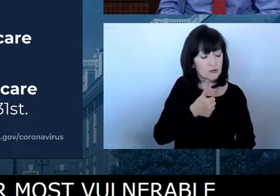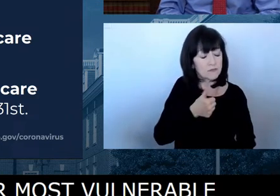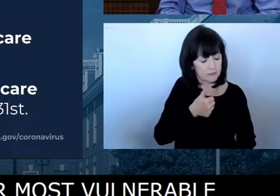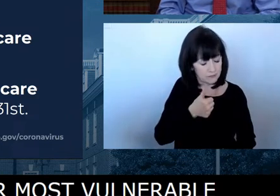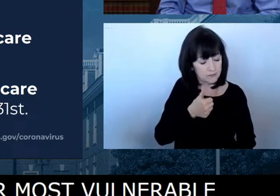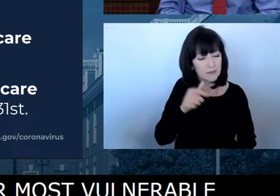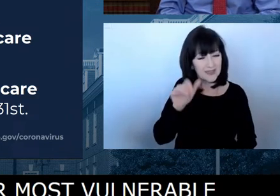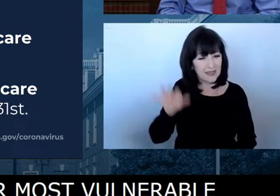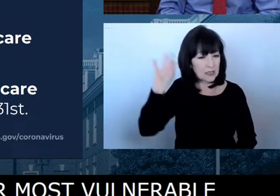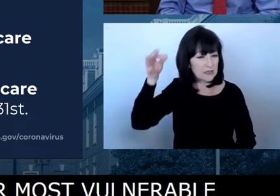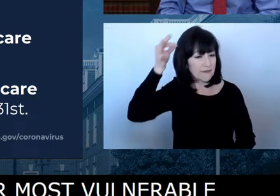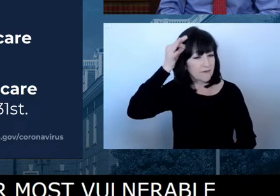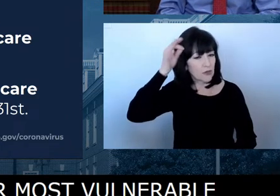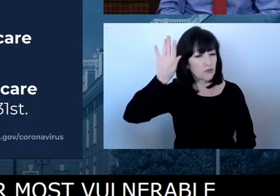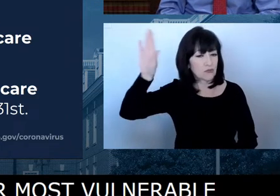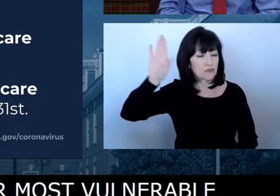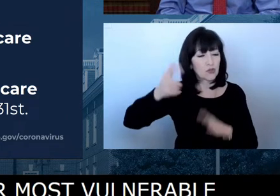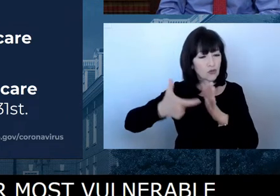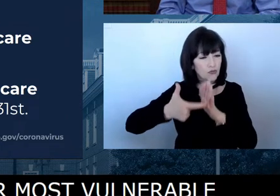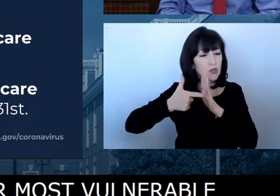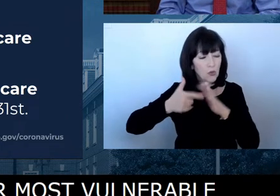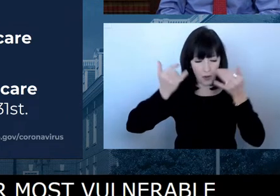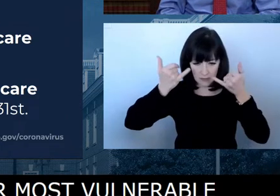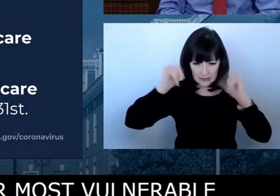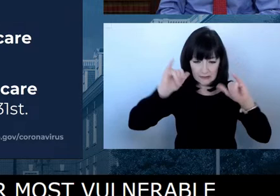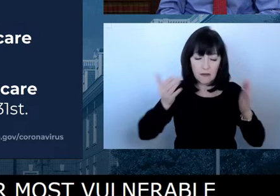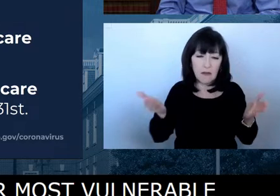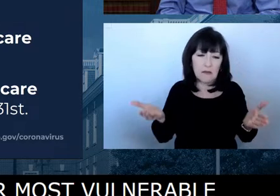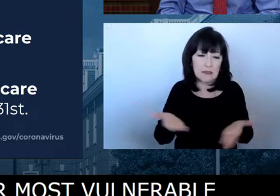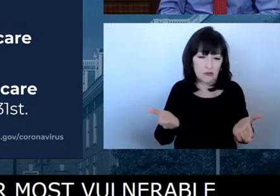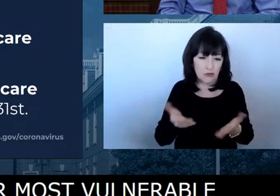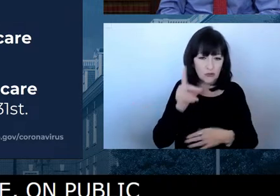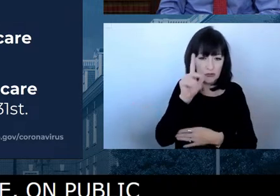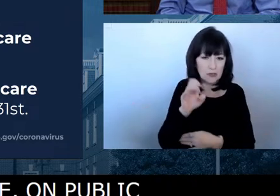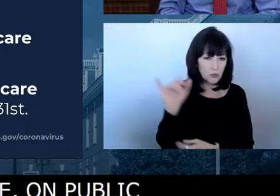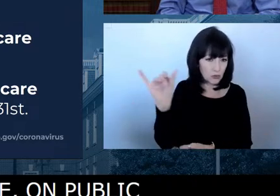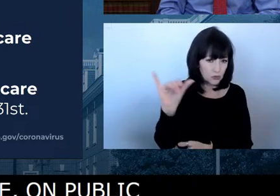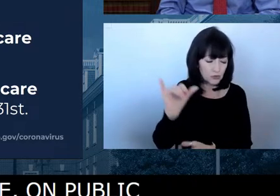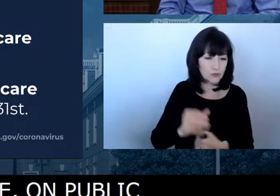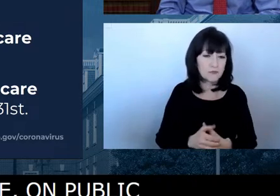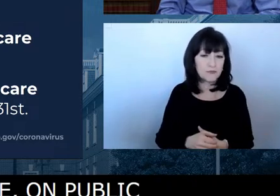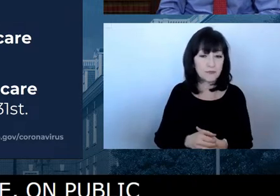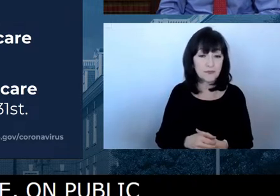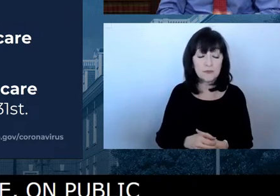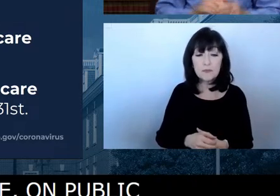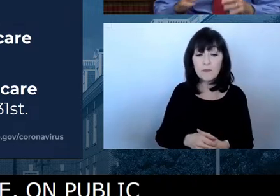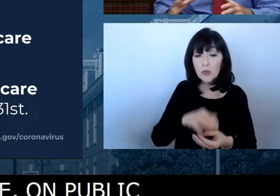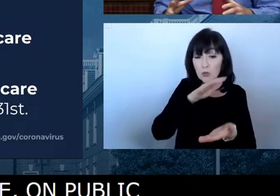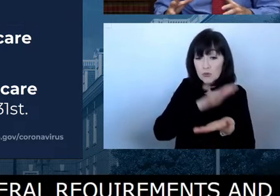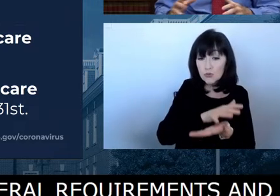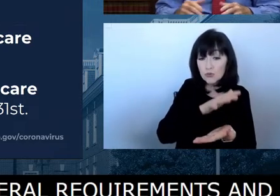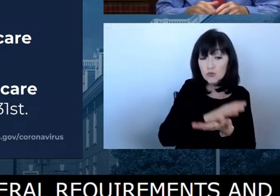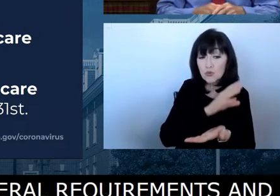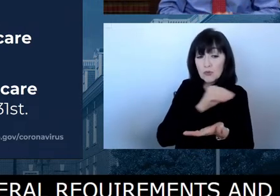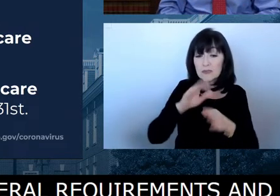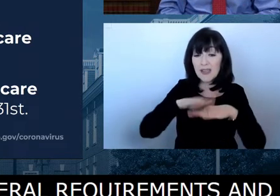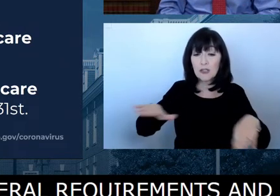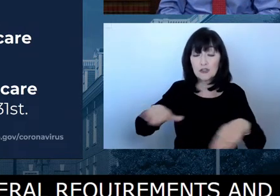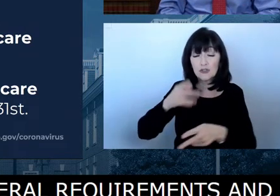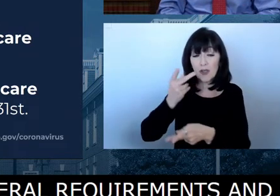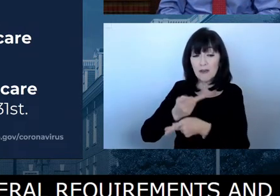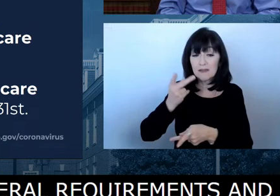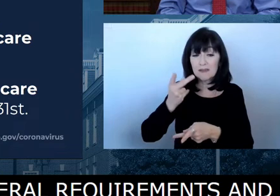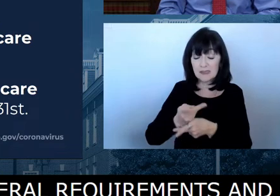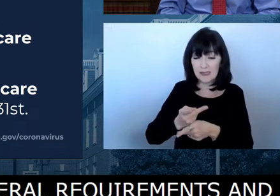in effect in Delaware as well. So mask requirements in schools and child care at the state level will